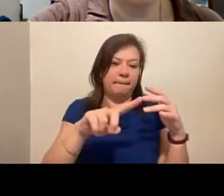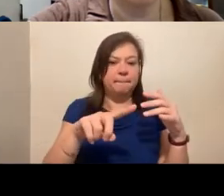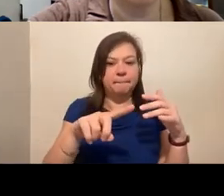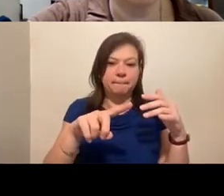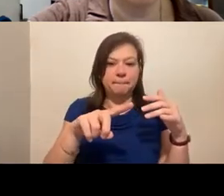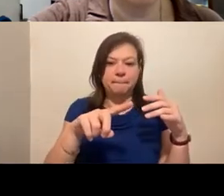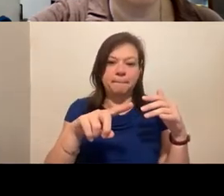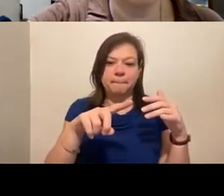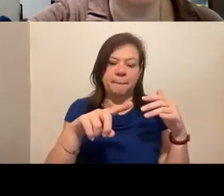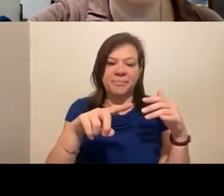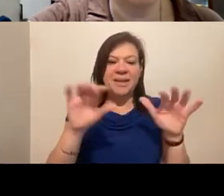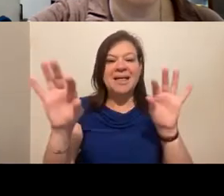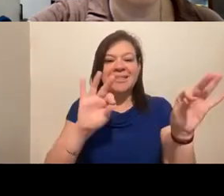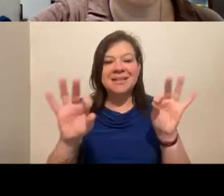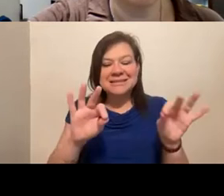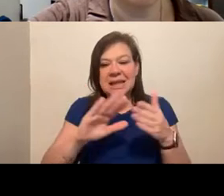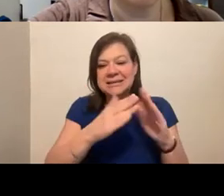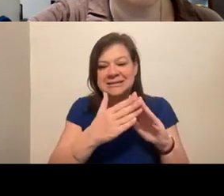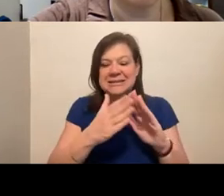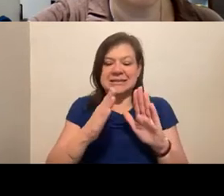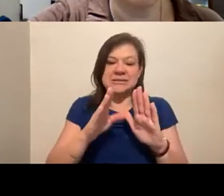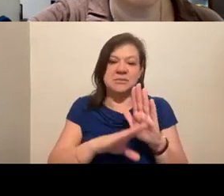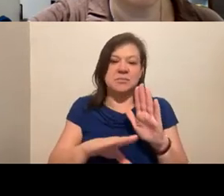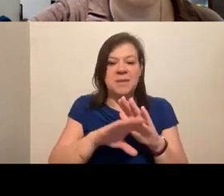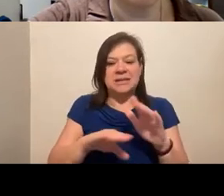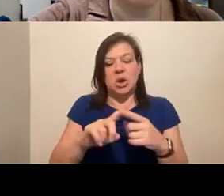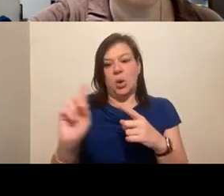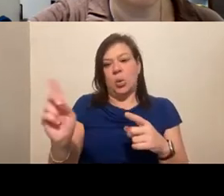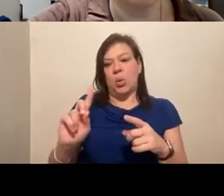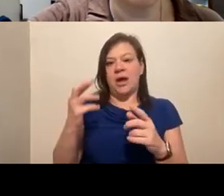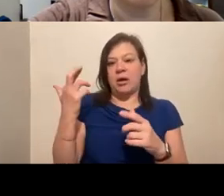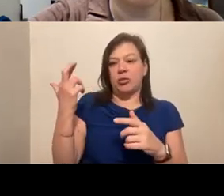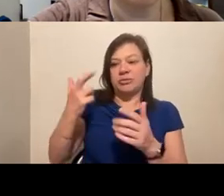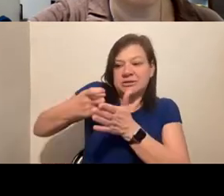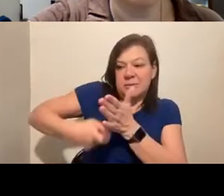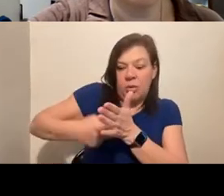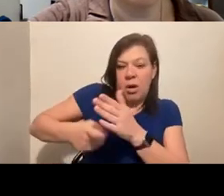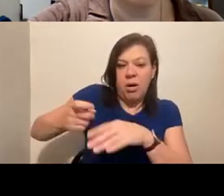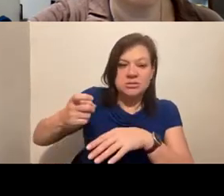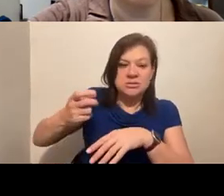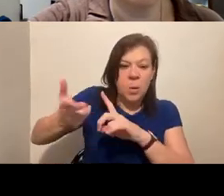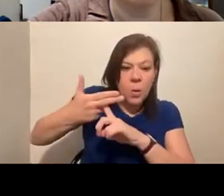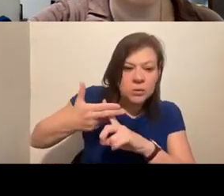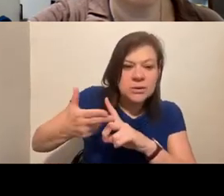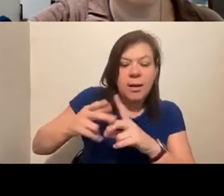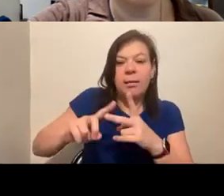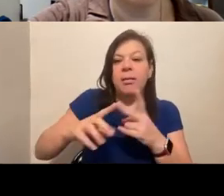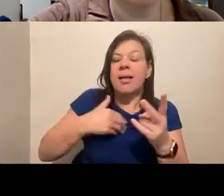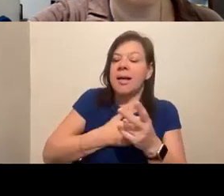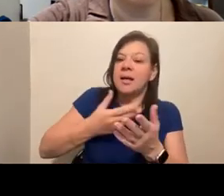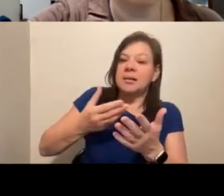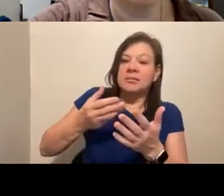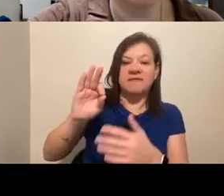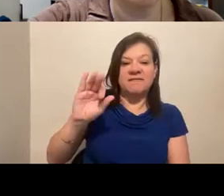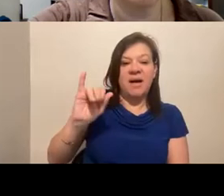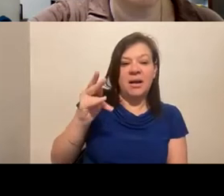they select cities based on where they can find reasonable places to stay. And there are financial aid programs built in,